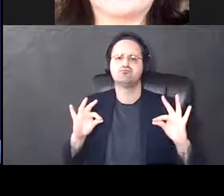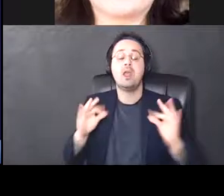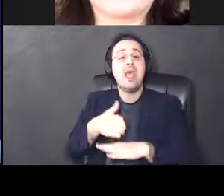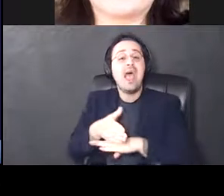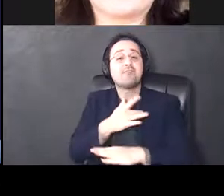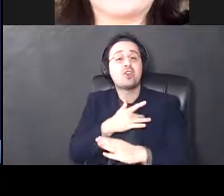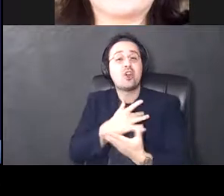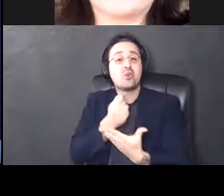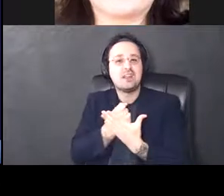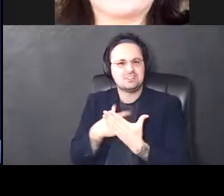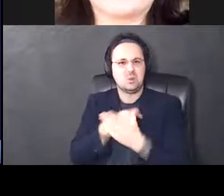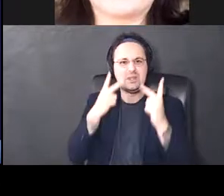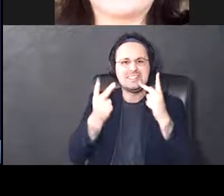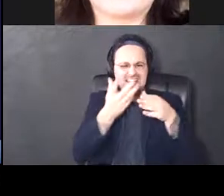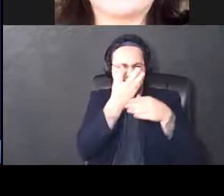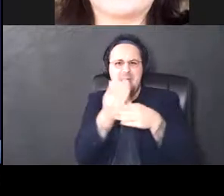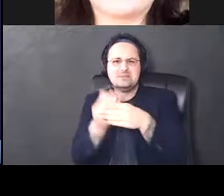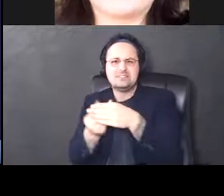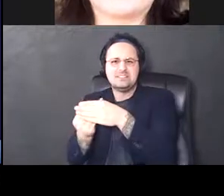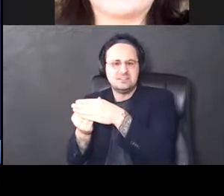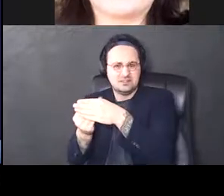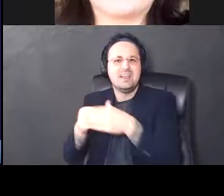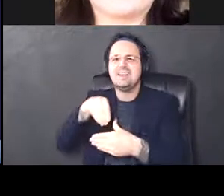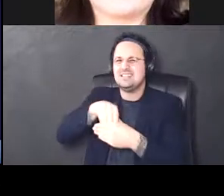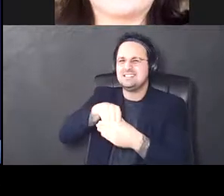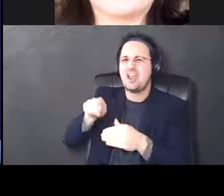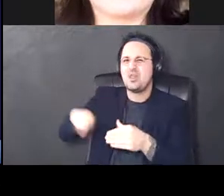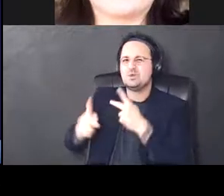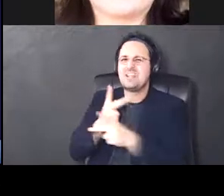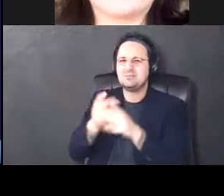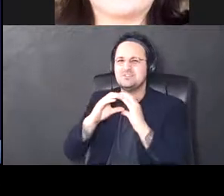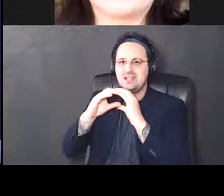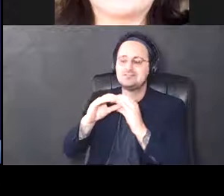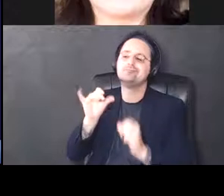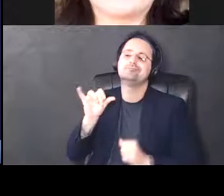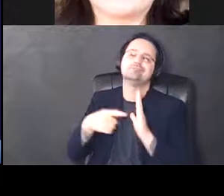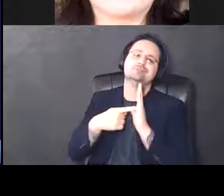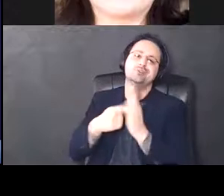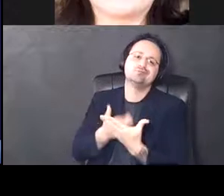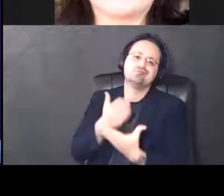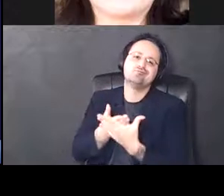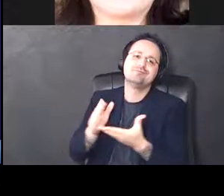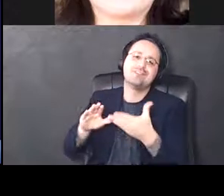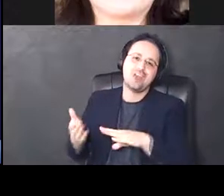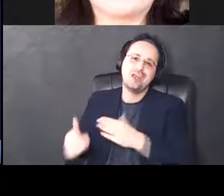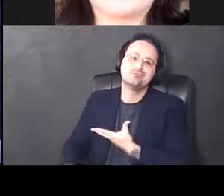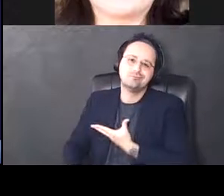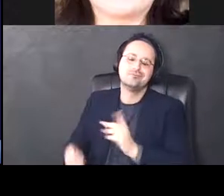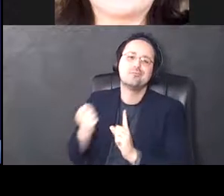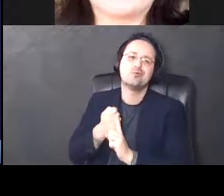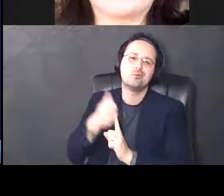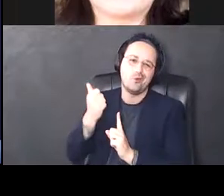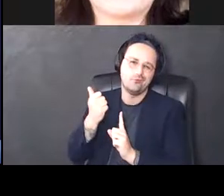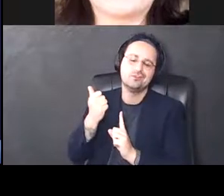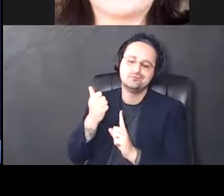we see these big gaps in the cerebellar Purkinje cells indicating that they've died and been removed or